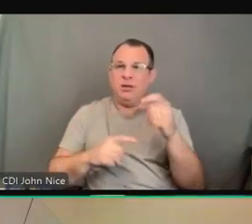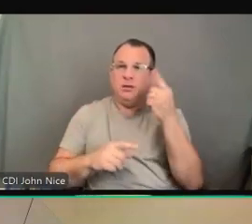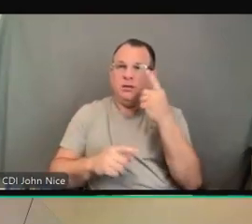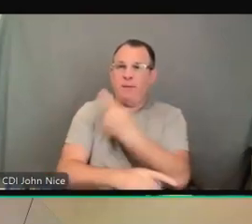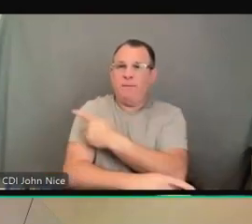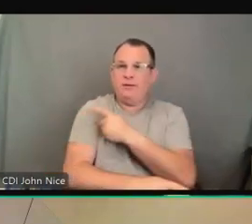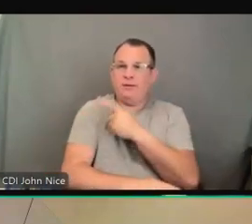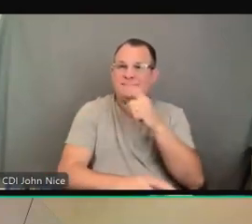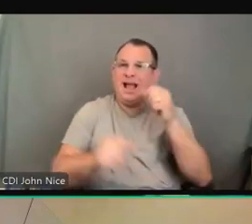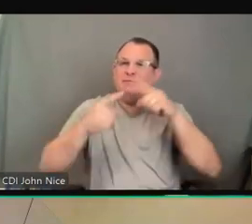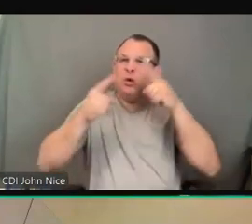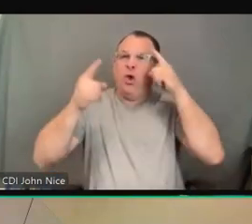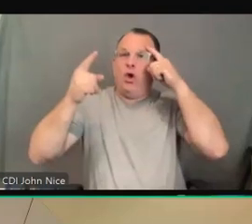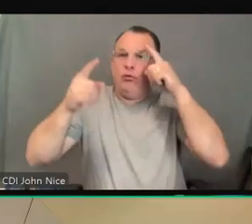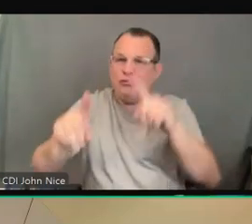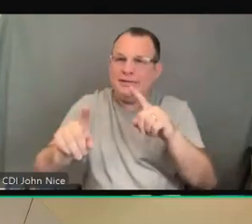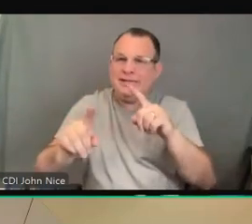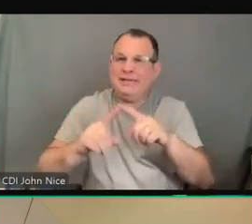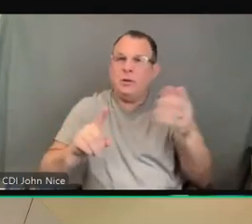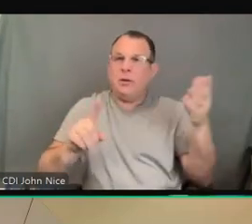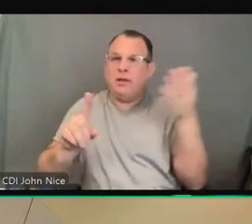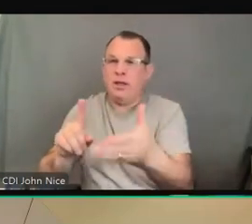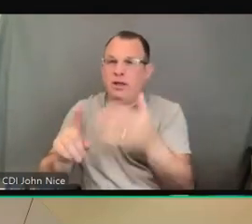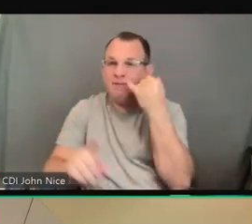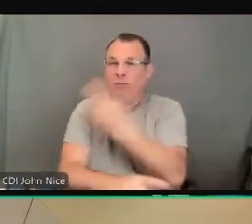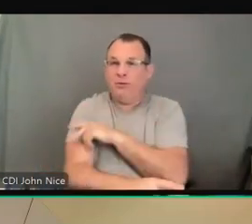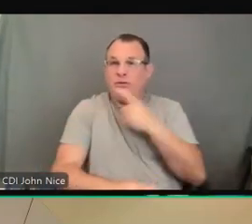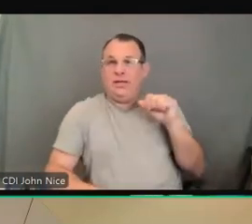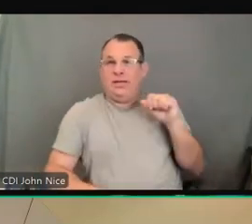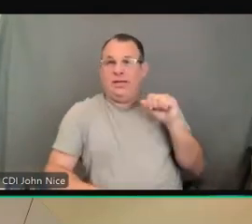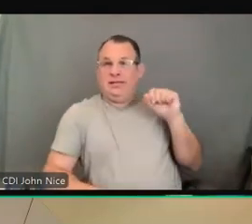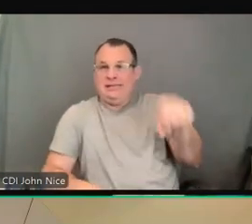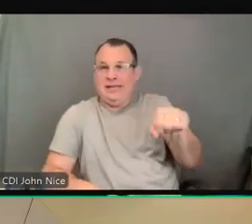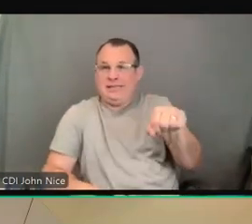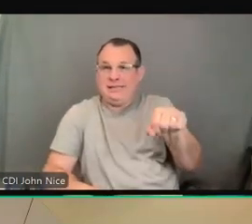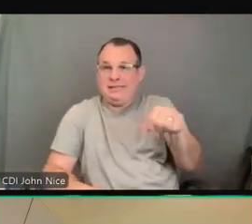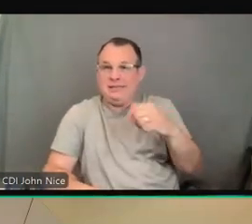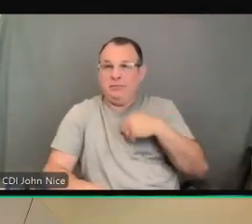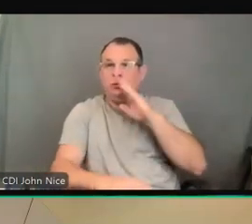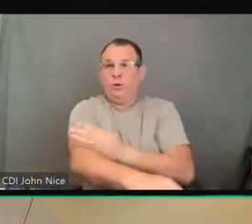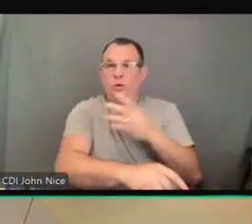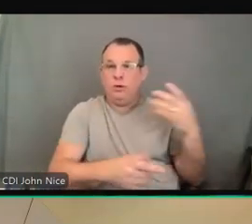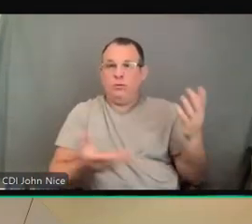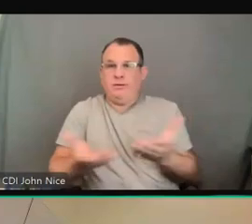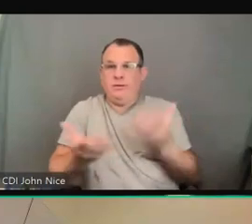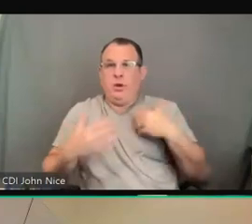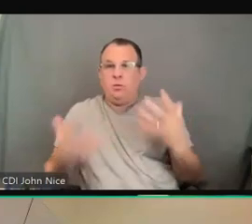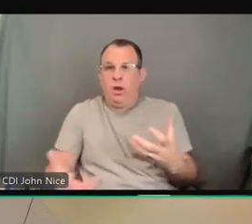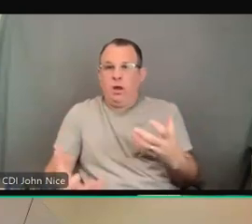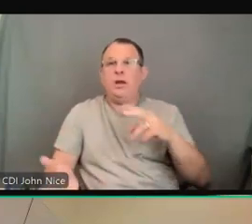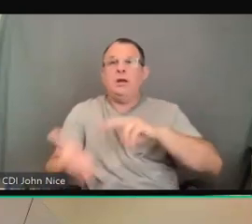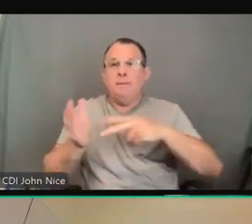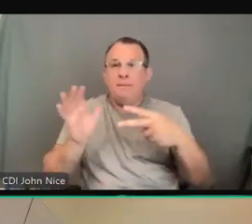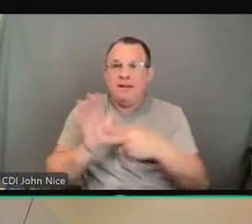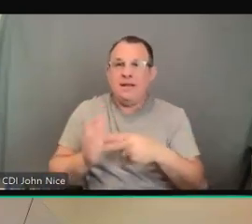there. But as long as the patient says, yes, I'm okay with my daughter being here, then they also have to provide you